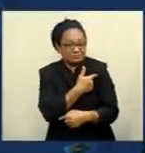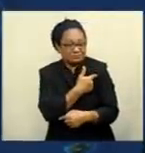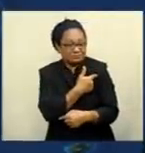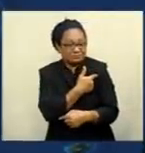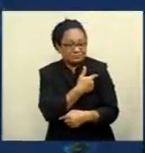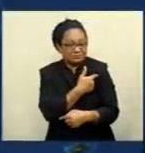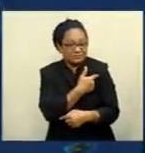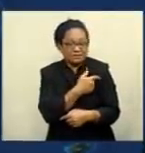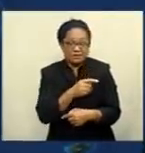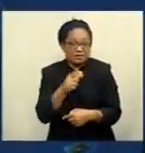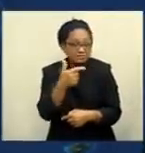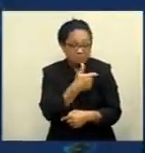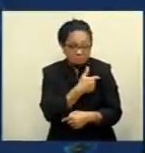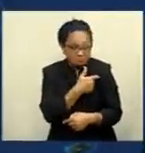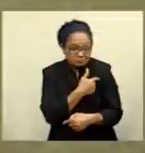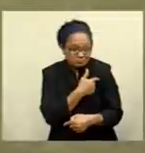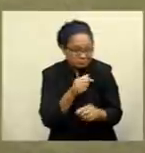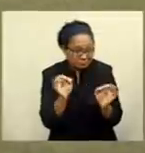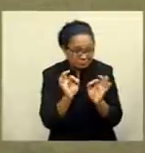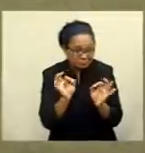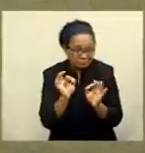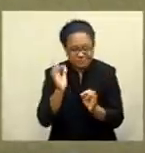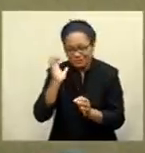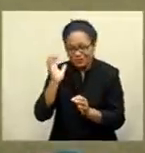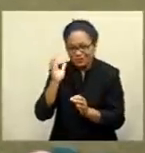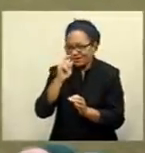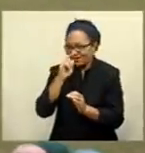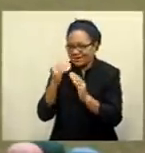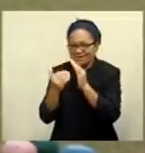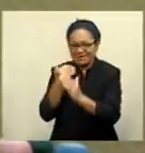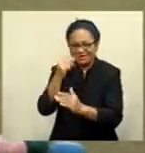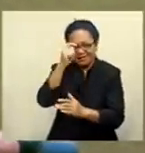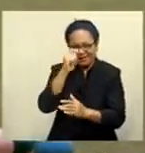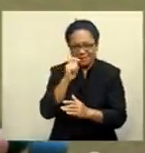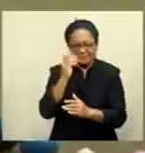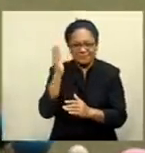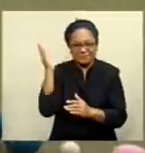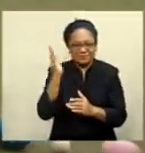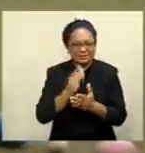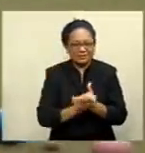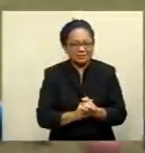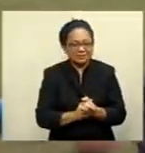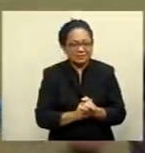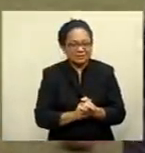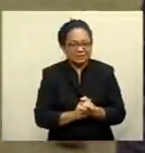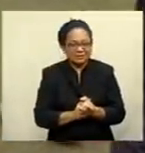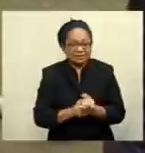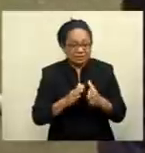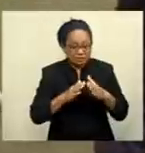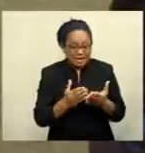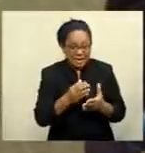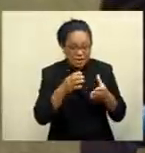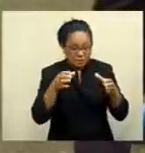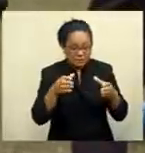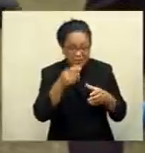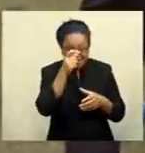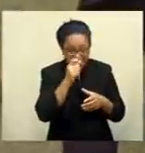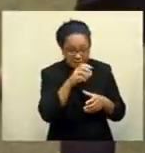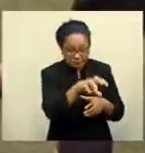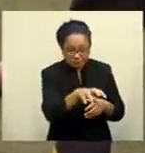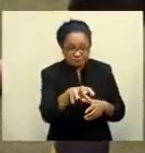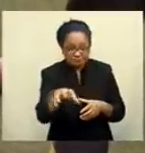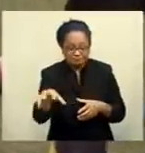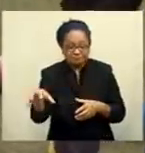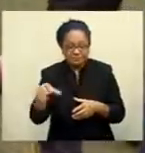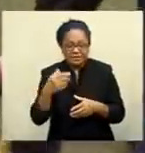two jabs, then you won't be allowed at the club. The decision is on respective clubs to implement protocols that will see